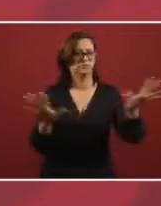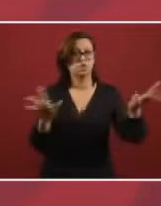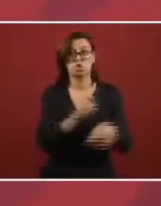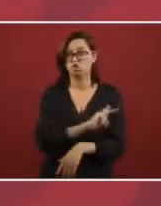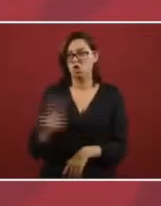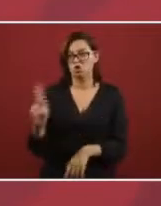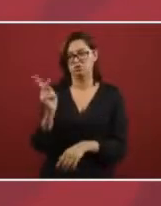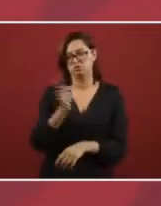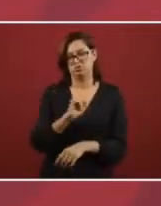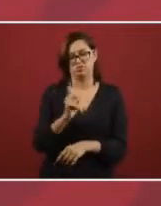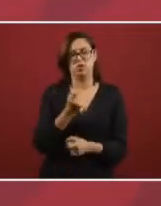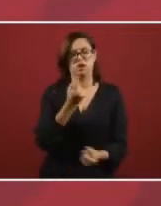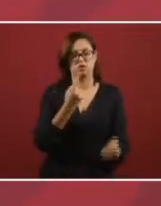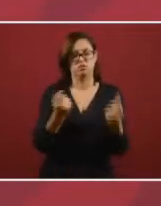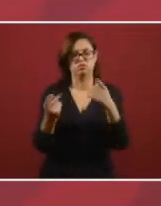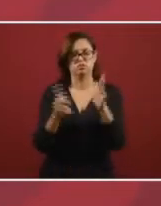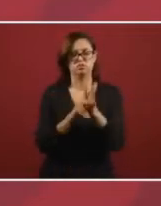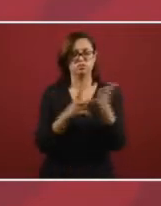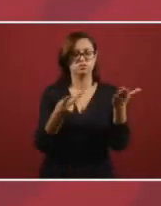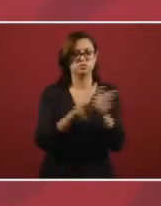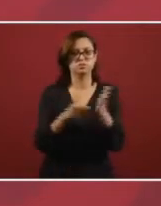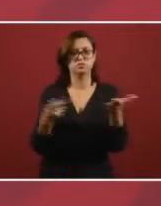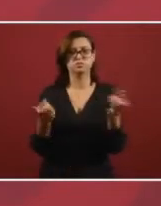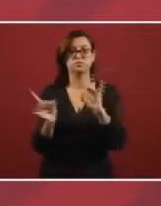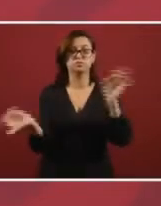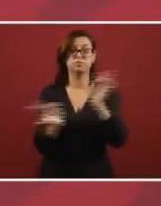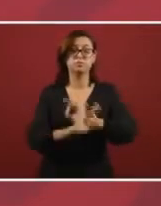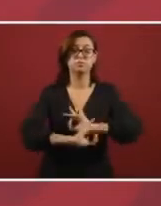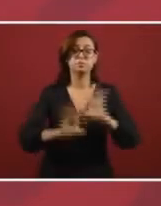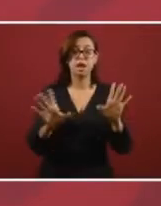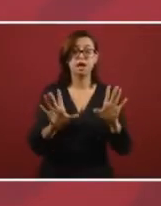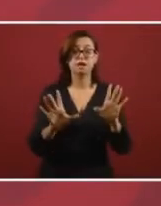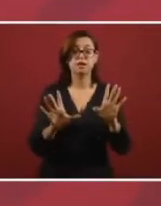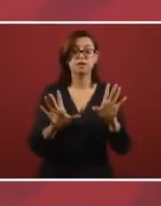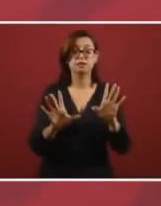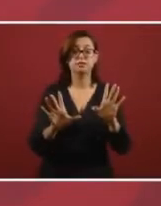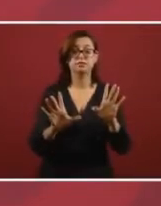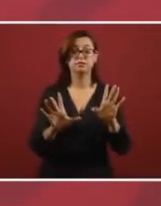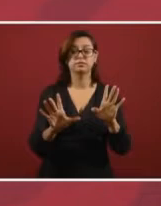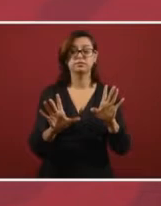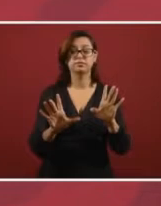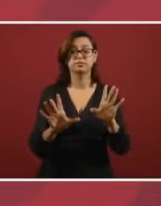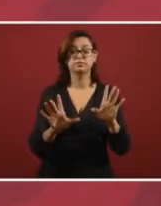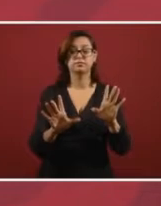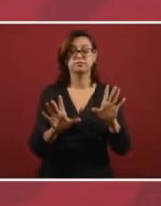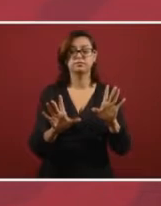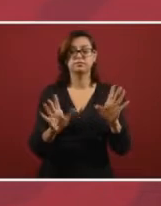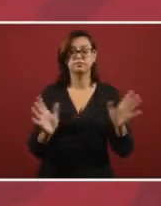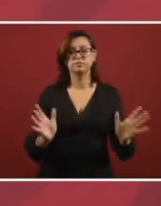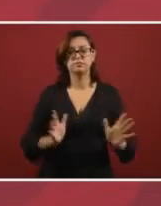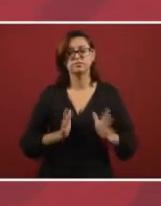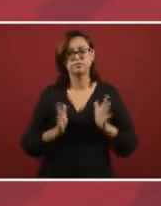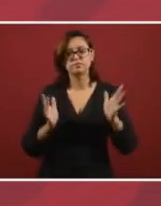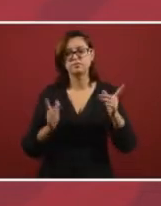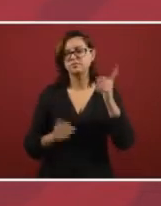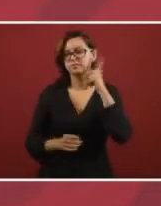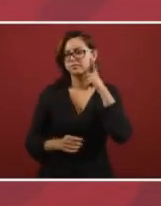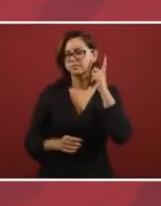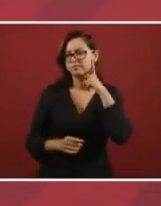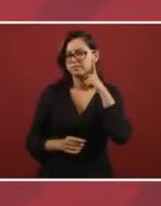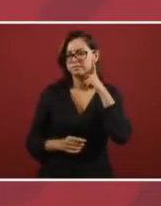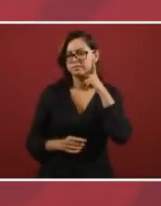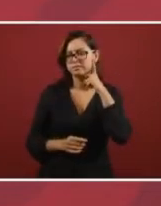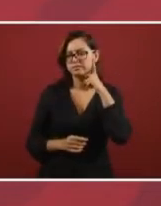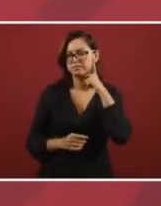but all of a sudden, we found out